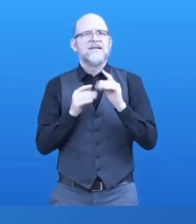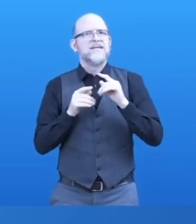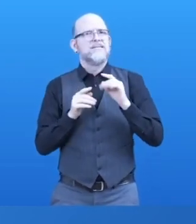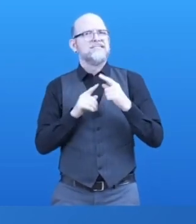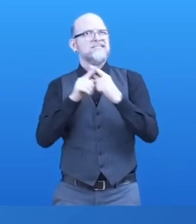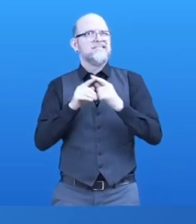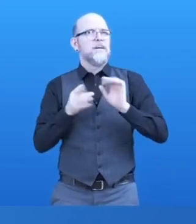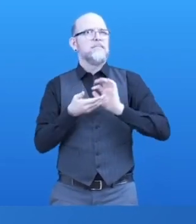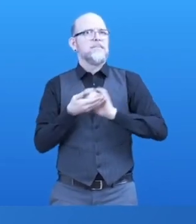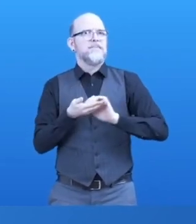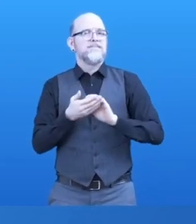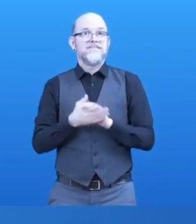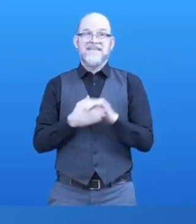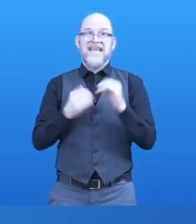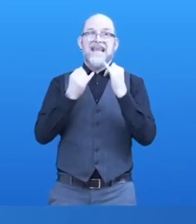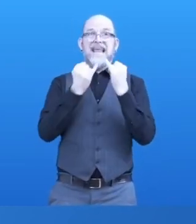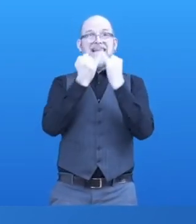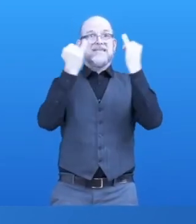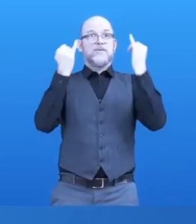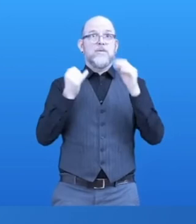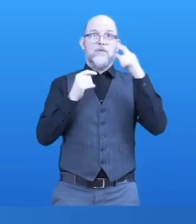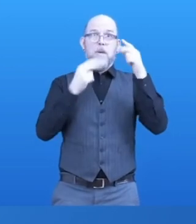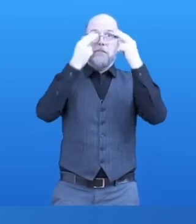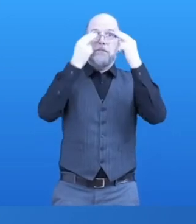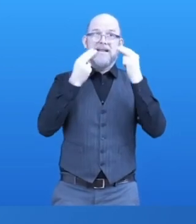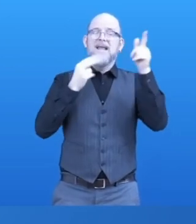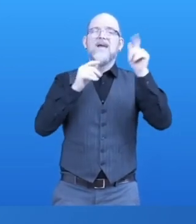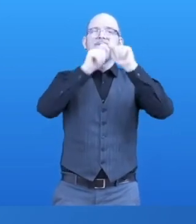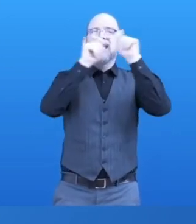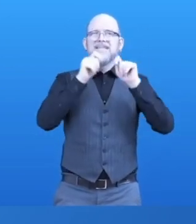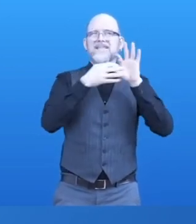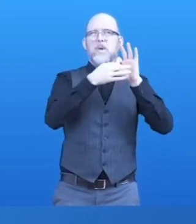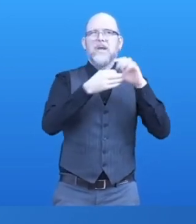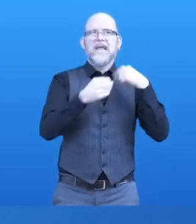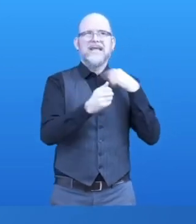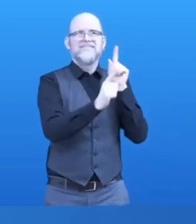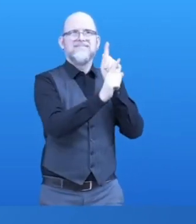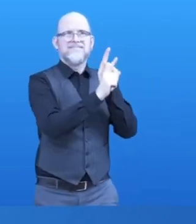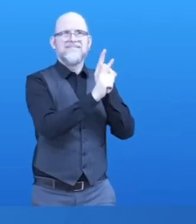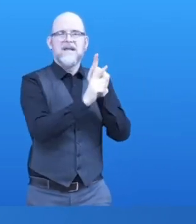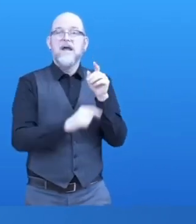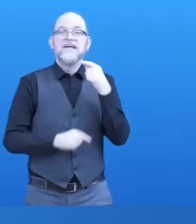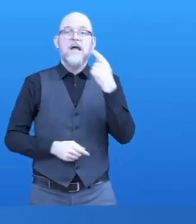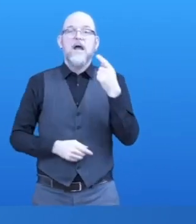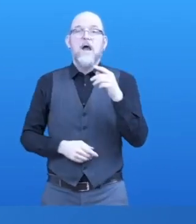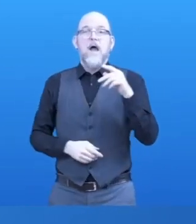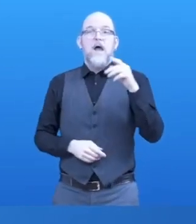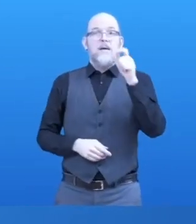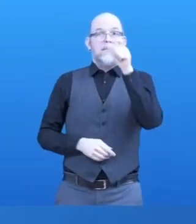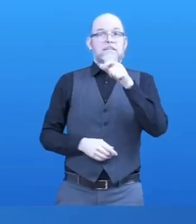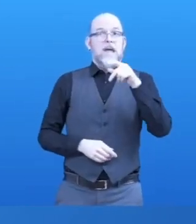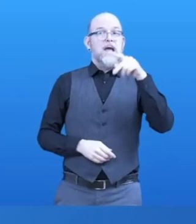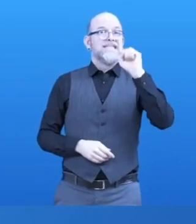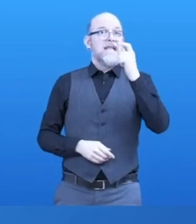and many open source developers on which the project is based. We are